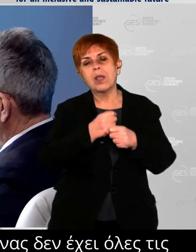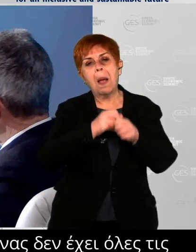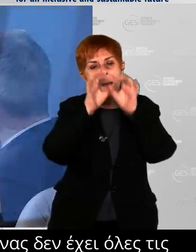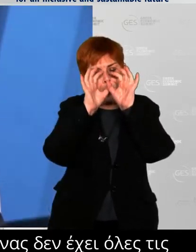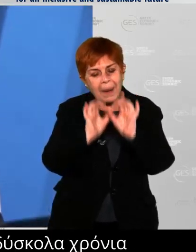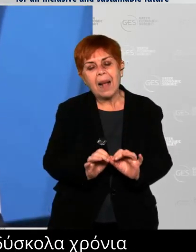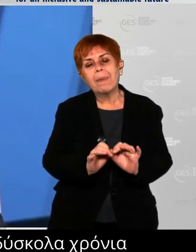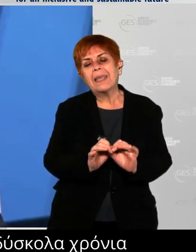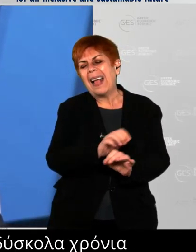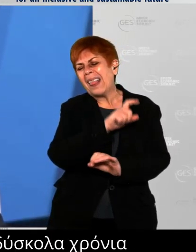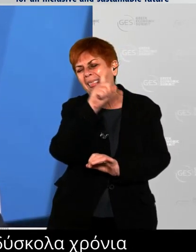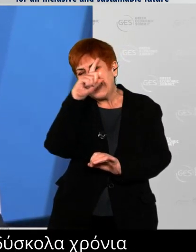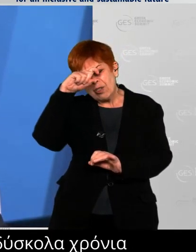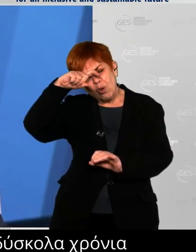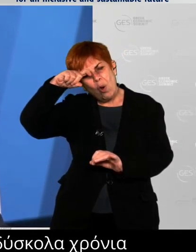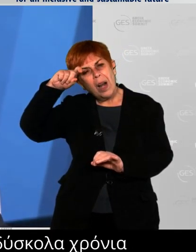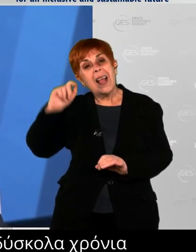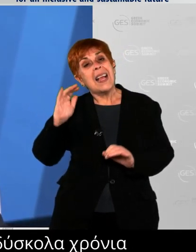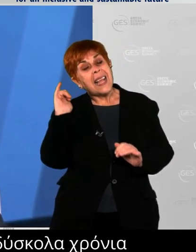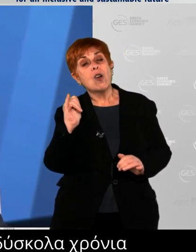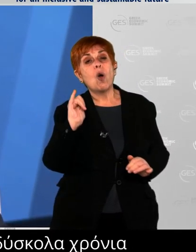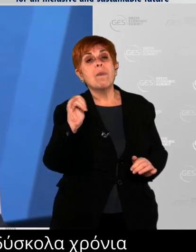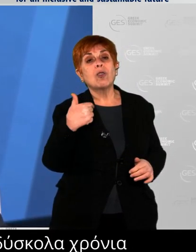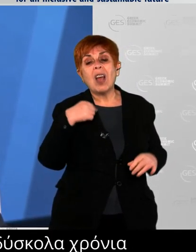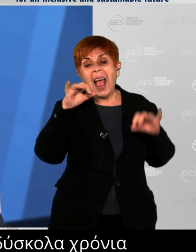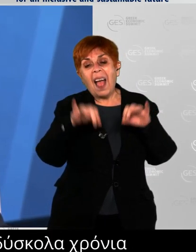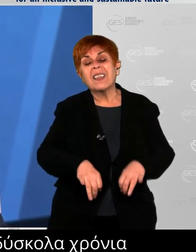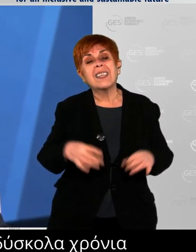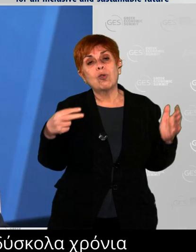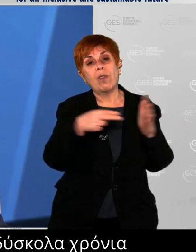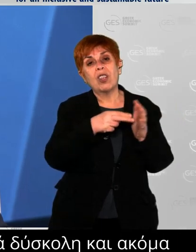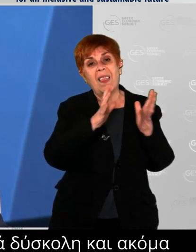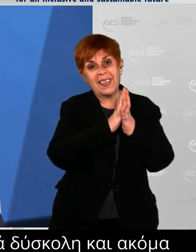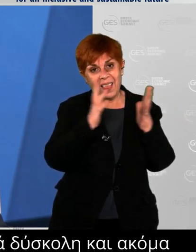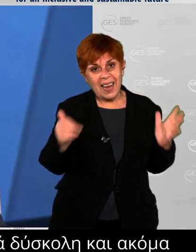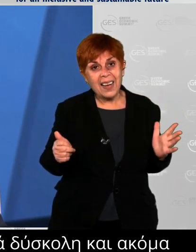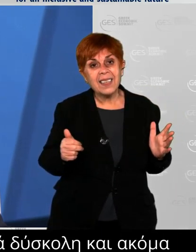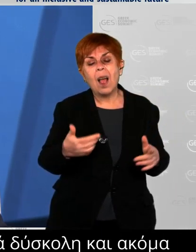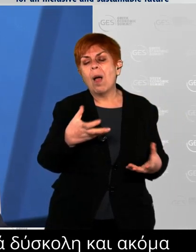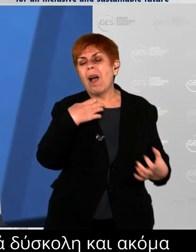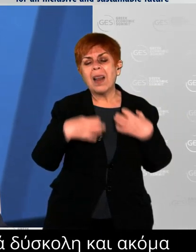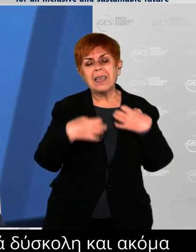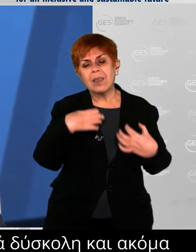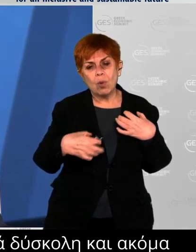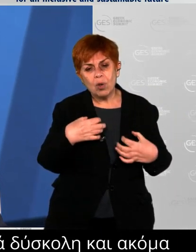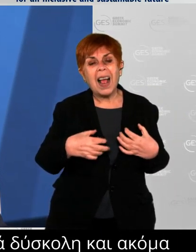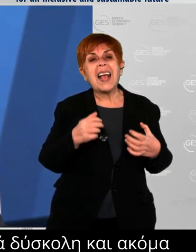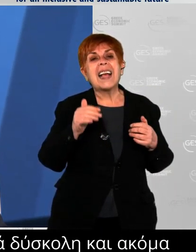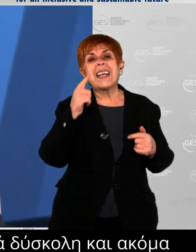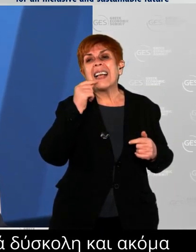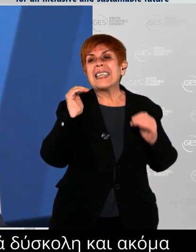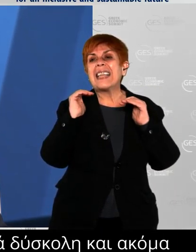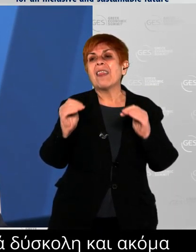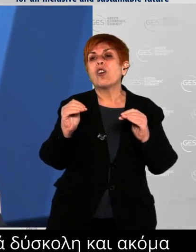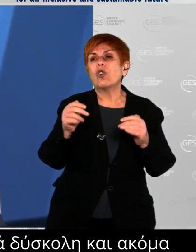Even when I arrived here in 2016, when people worried about the stability of the financial system. When every